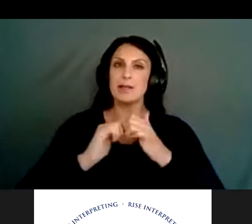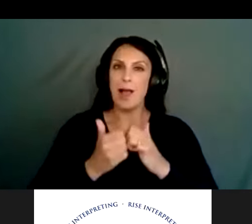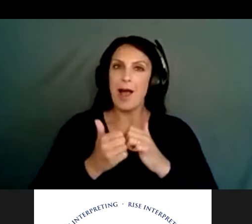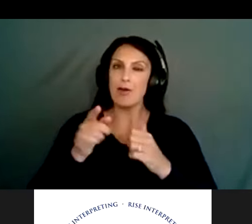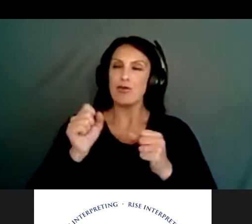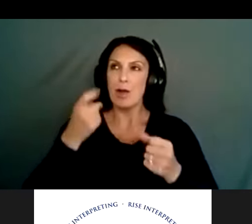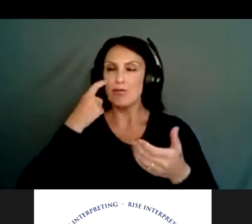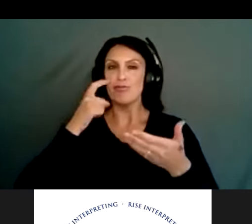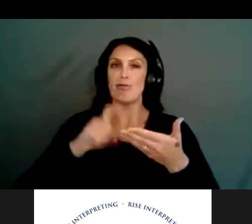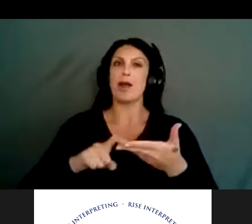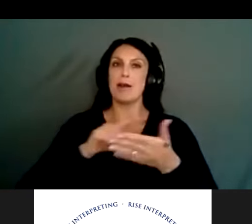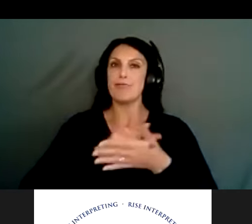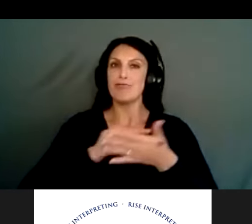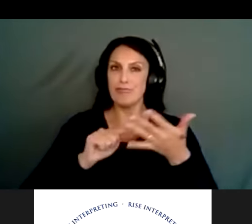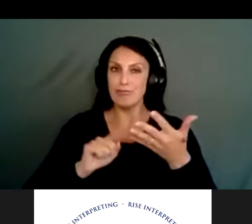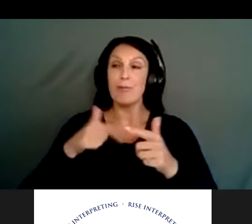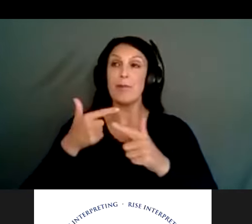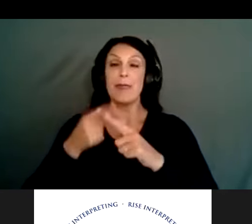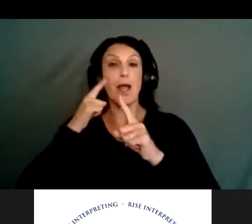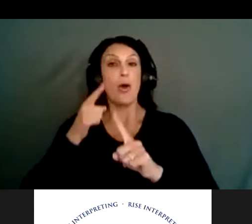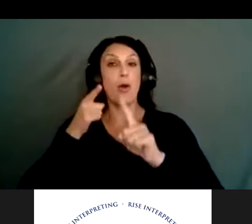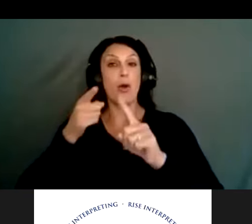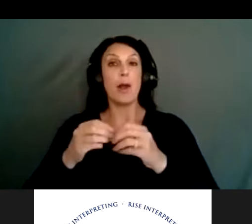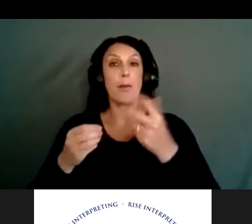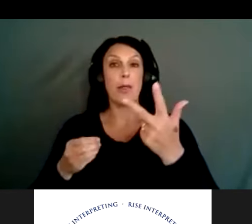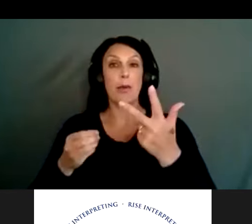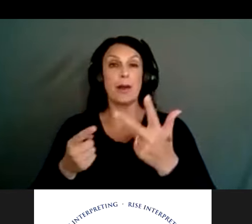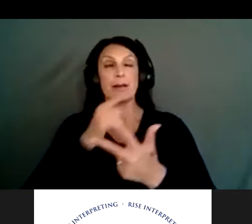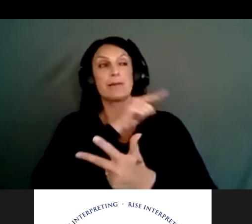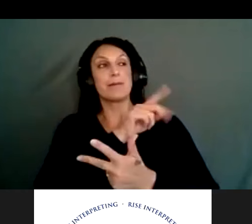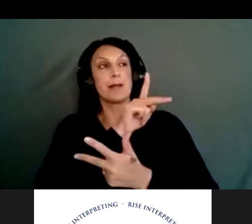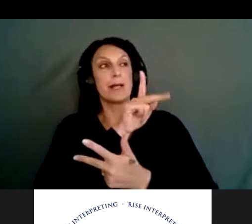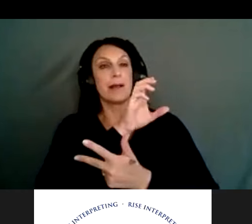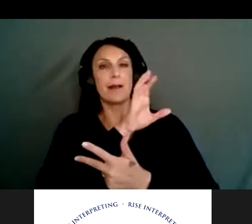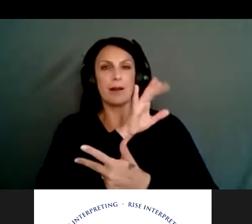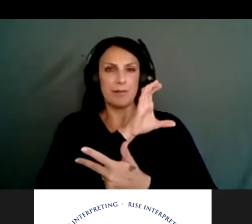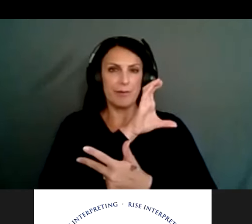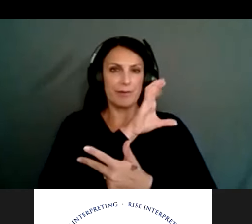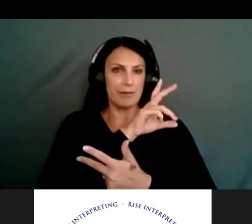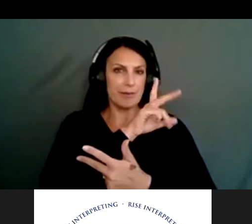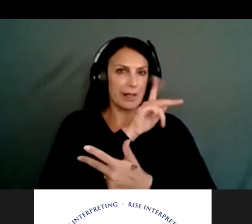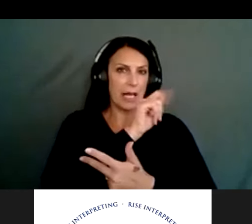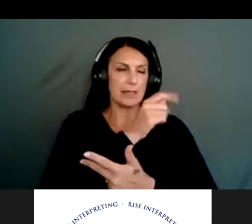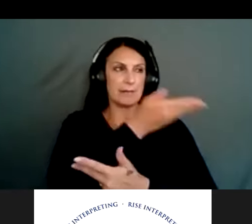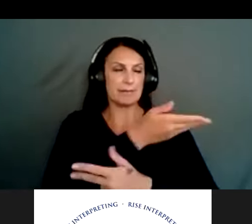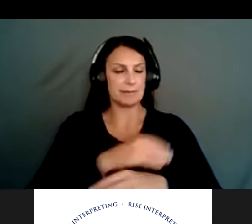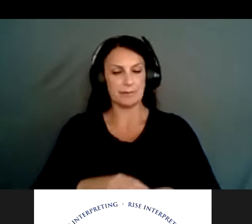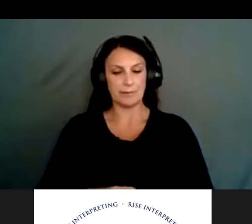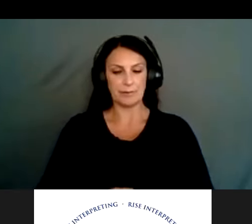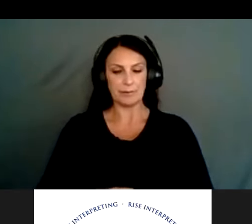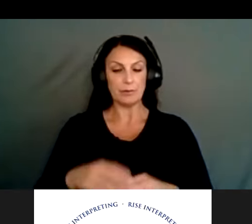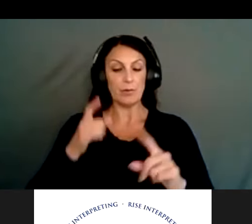number two, and then, uh, Kat's going to wrap us up with our third goal. All right. So goal three, well, goal three